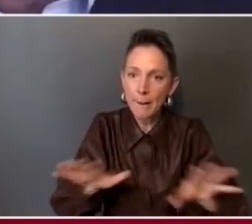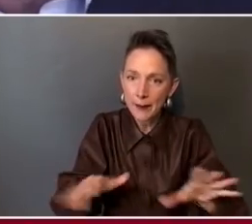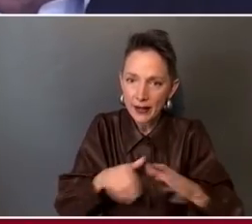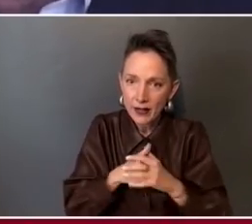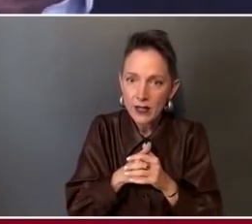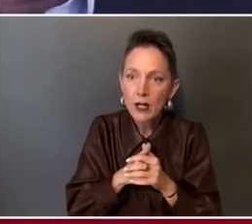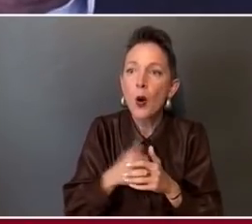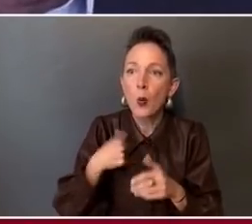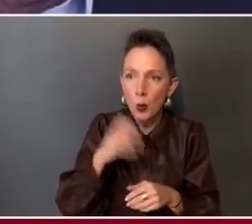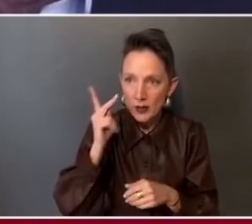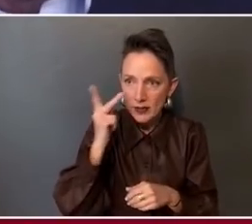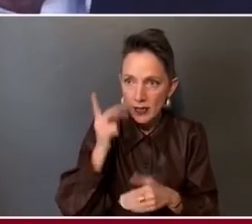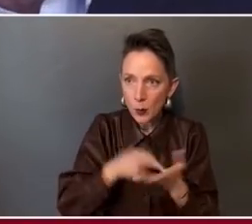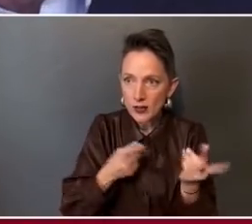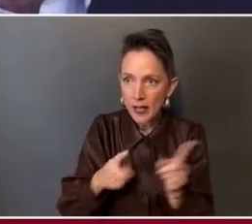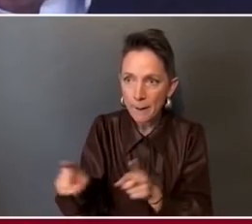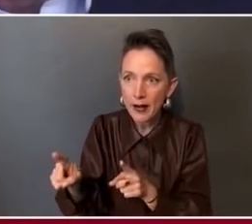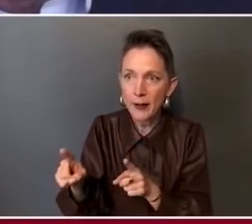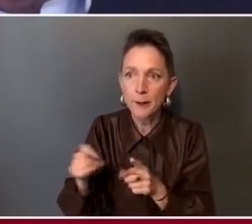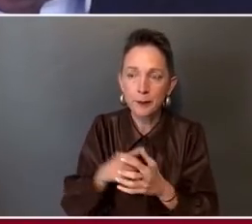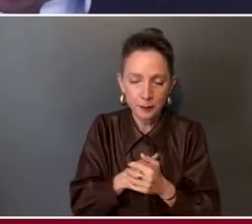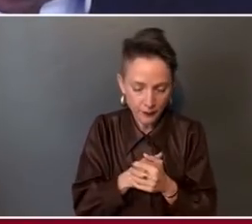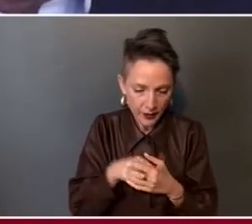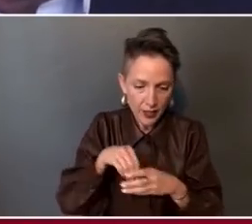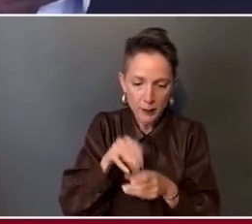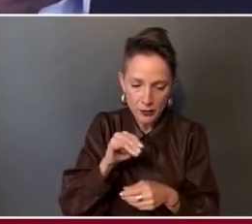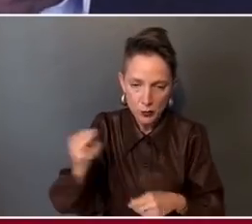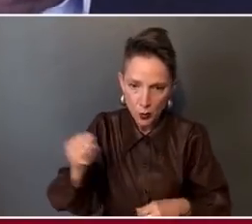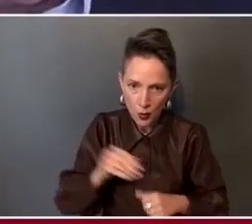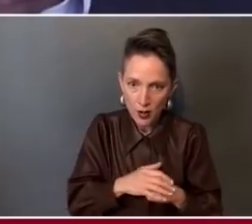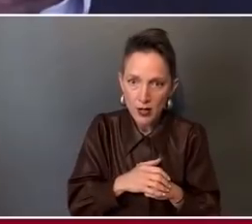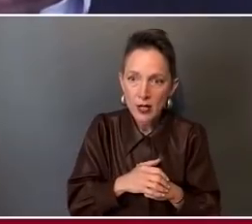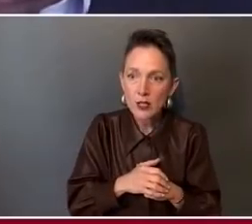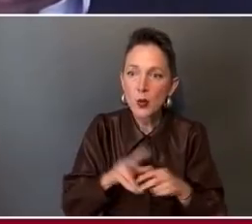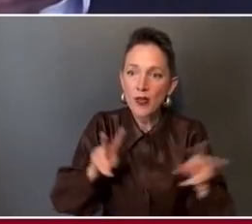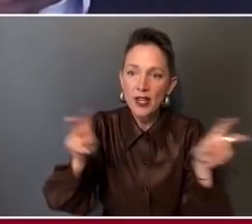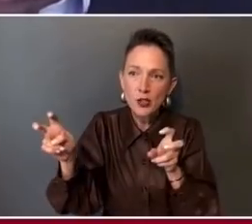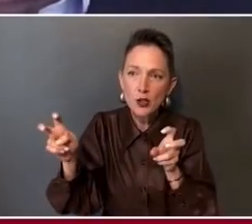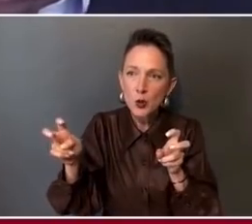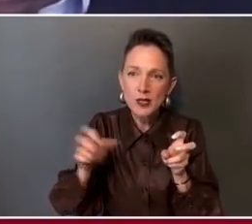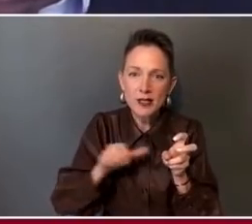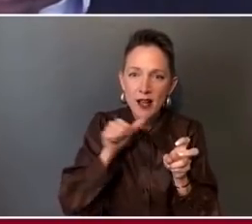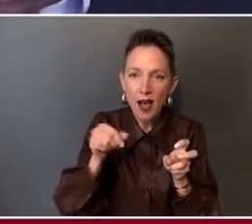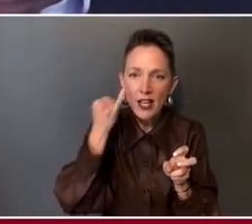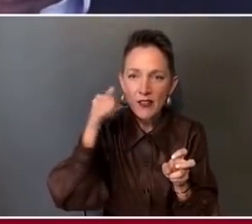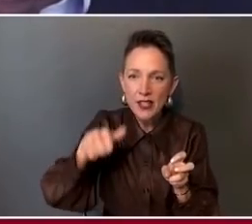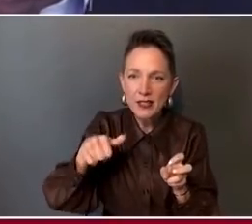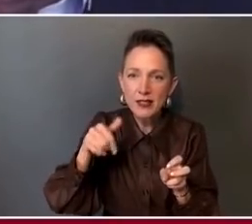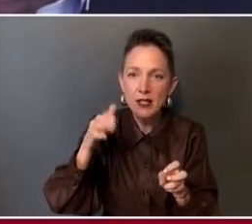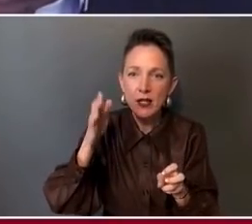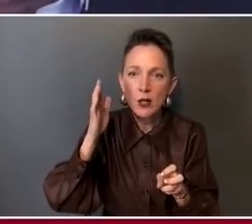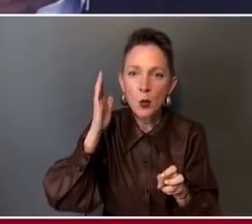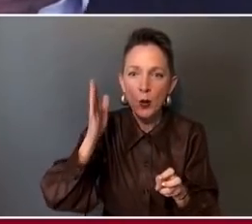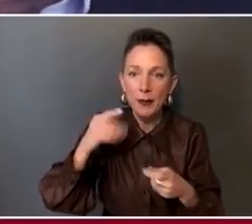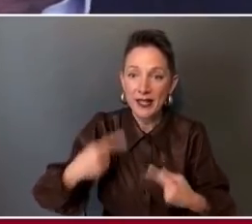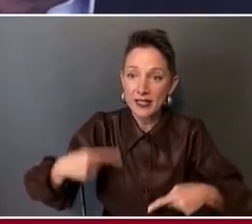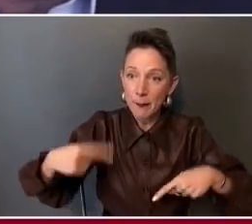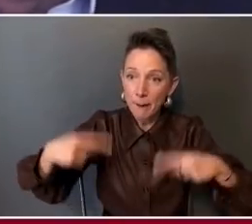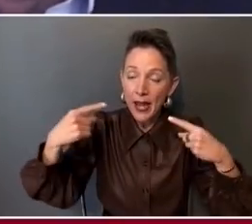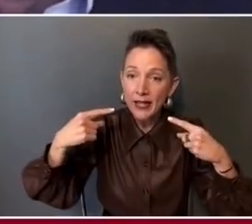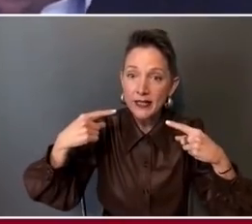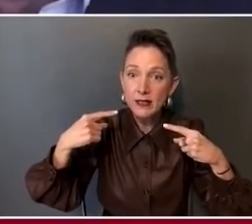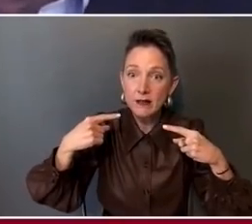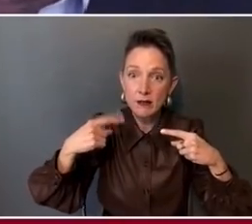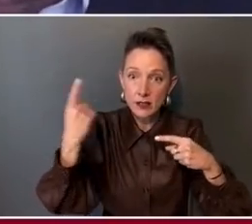in places like Minnesota. And so the issue is not whether this is going to be a debate where someone